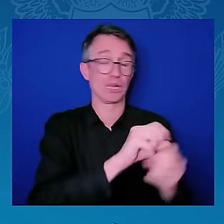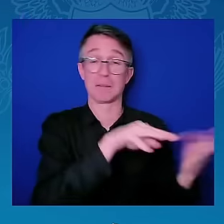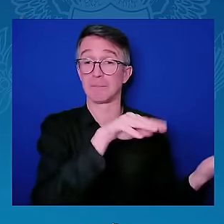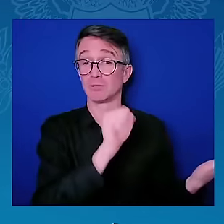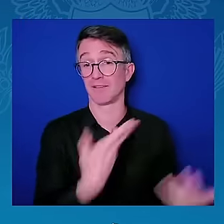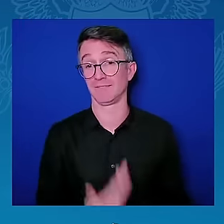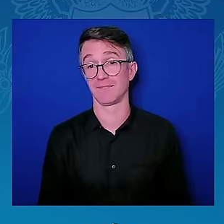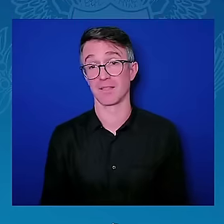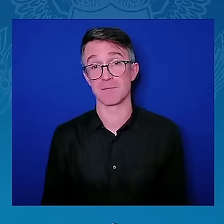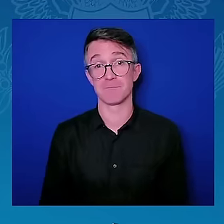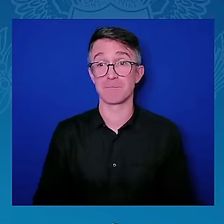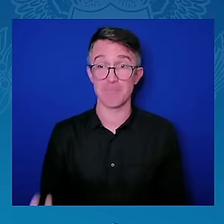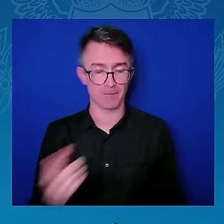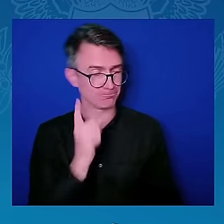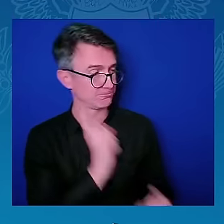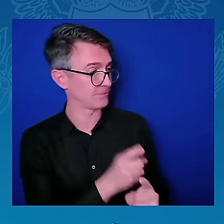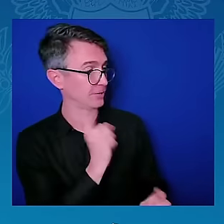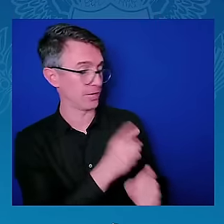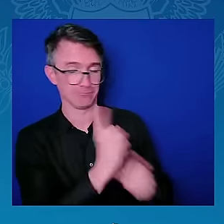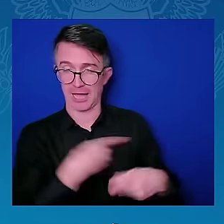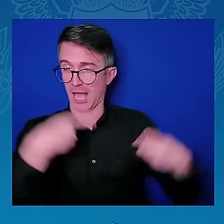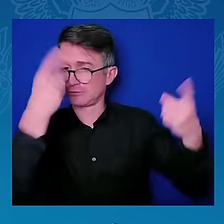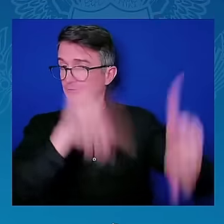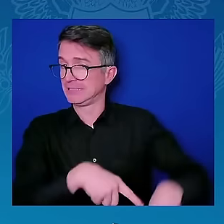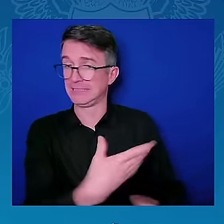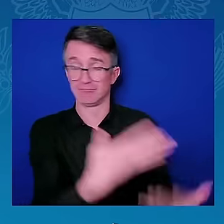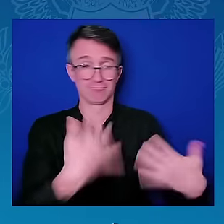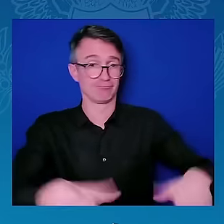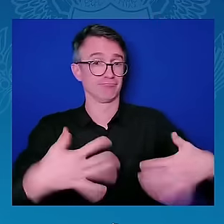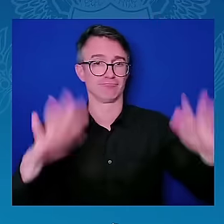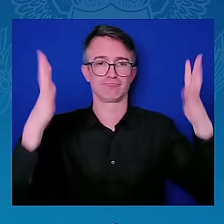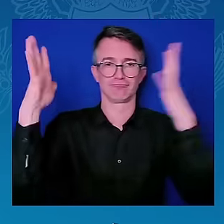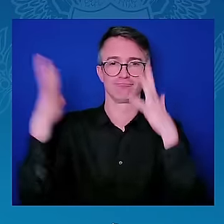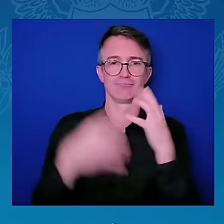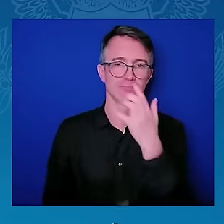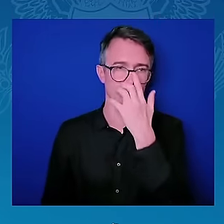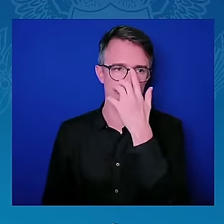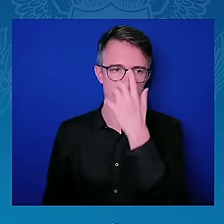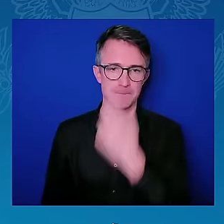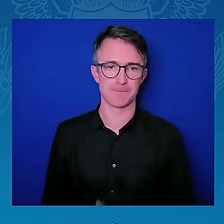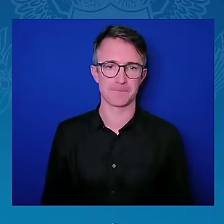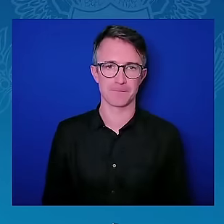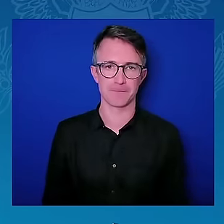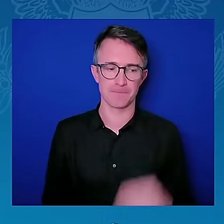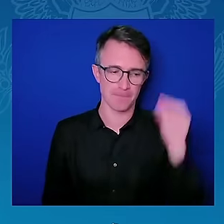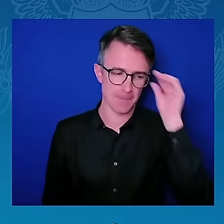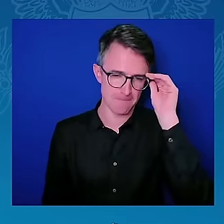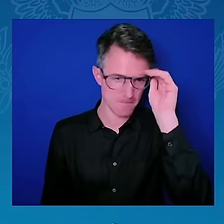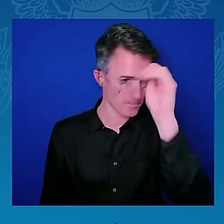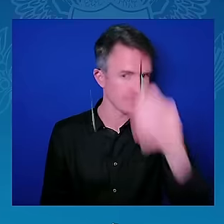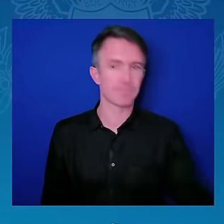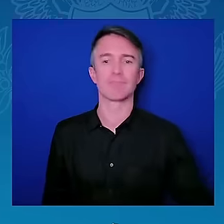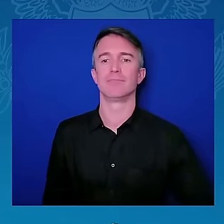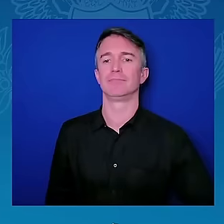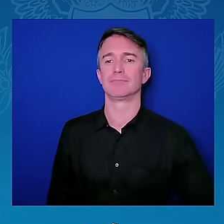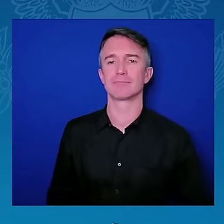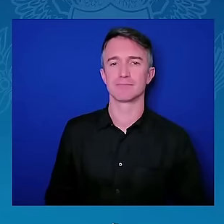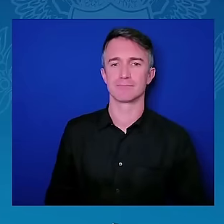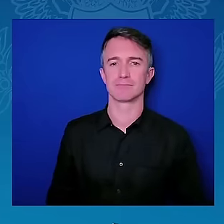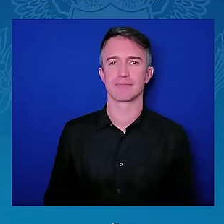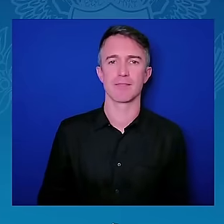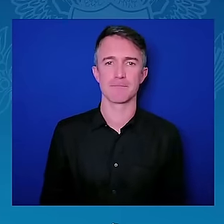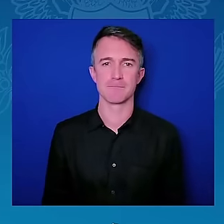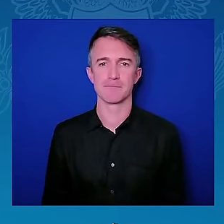Madam Vice-President, you might be interested to know that Kenya is the home to the only semiconductor technology on the continent, and 70% of their